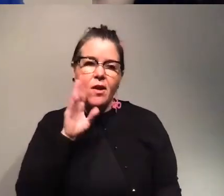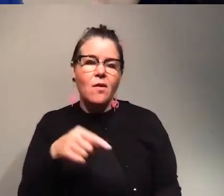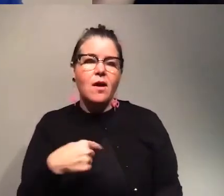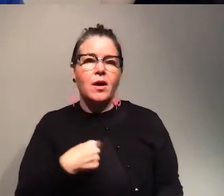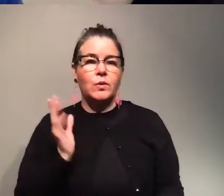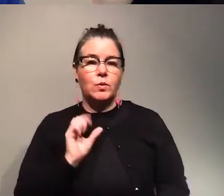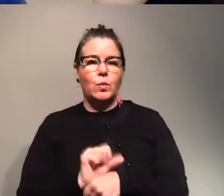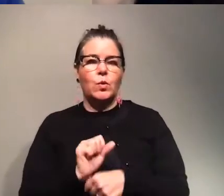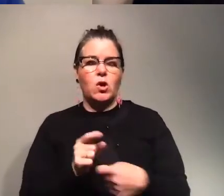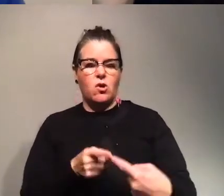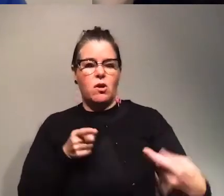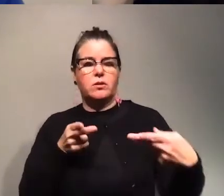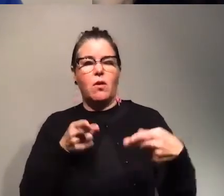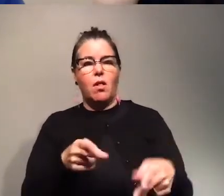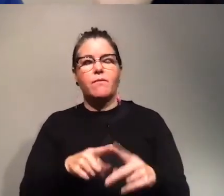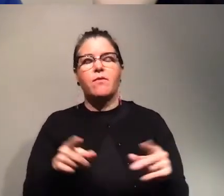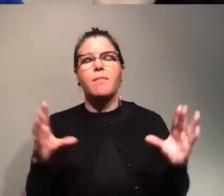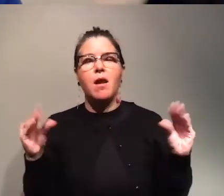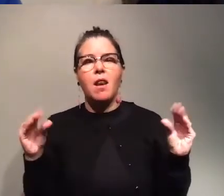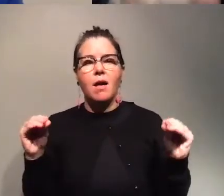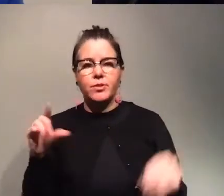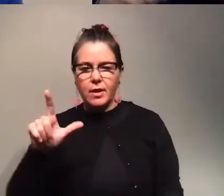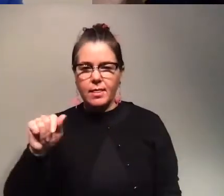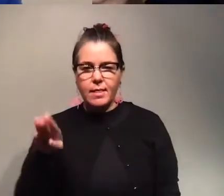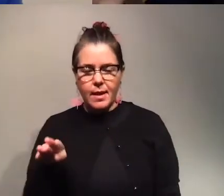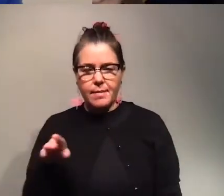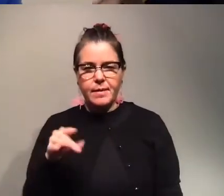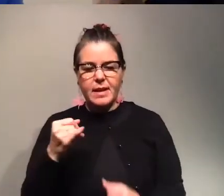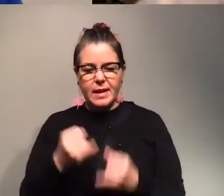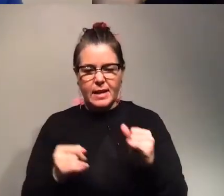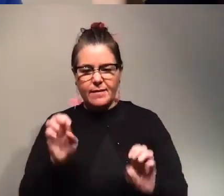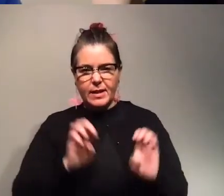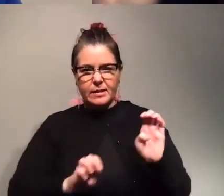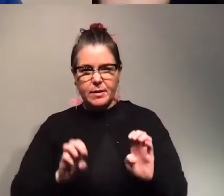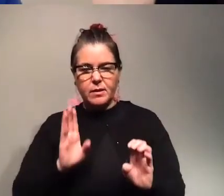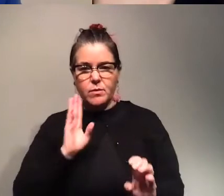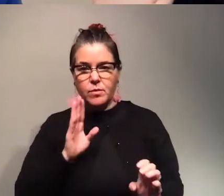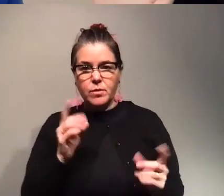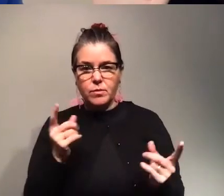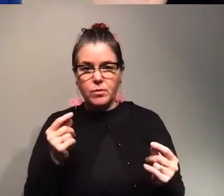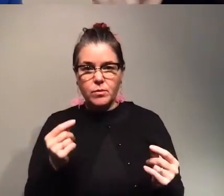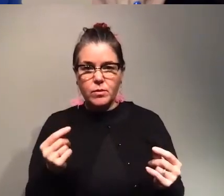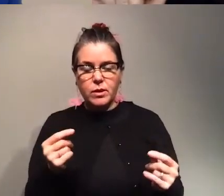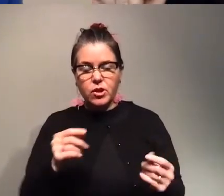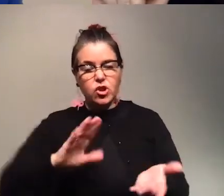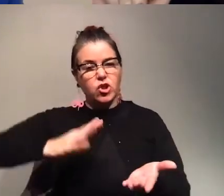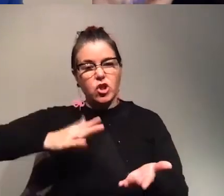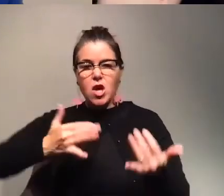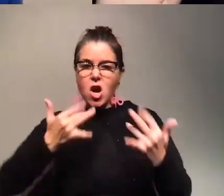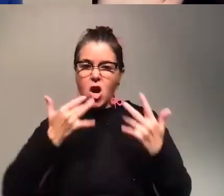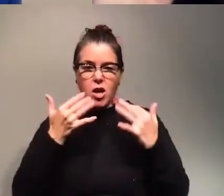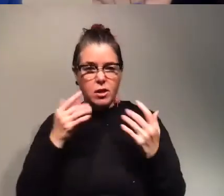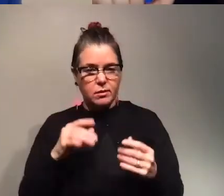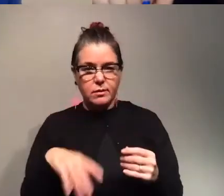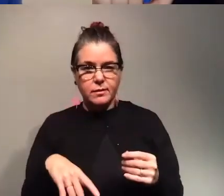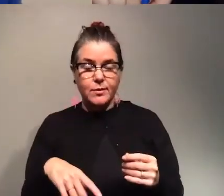across the hall from a lobster lab and at the end of the experiments they would just like have a lobster cookout um it was like